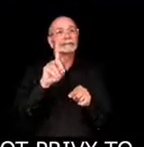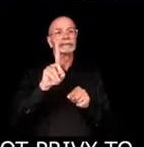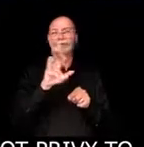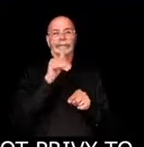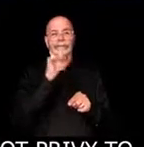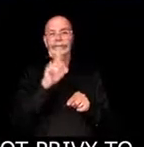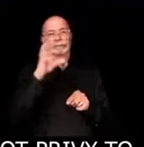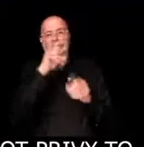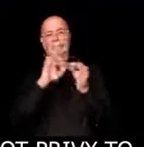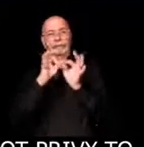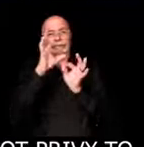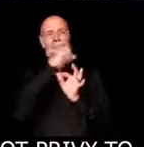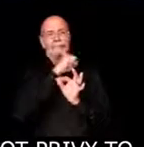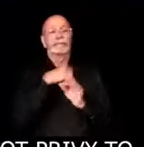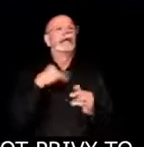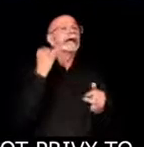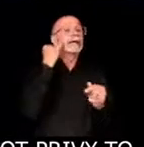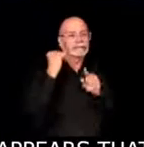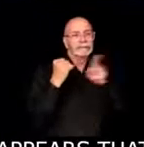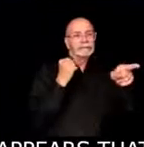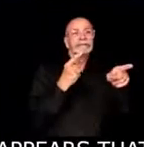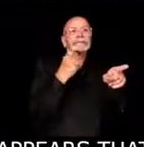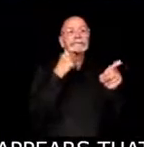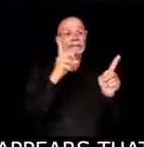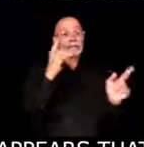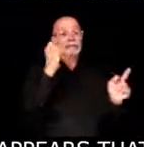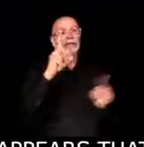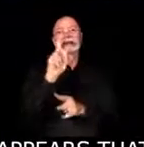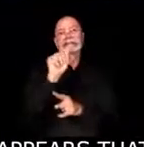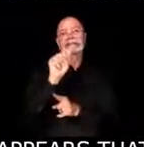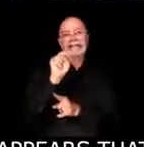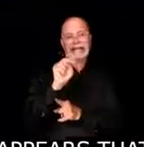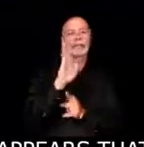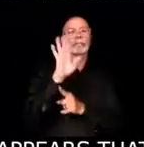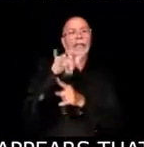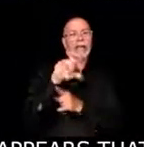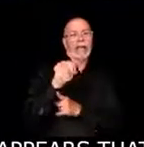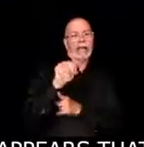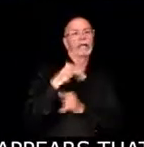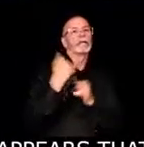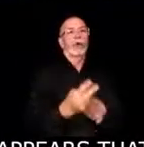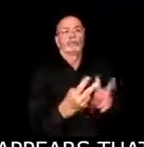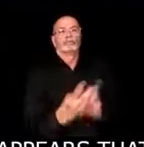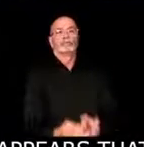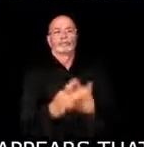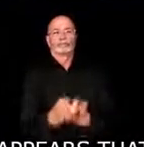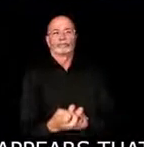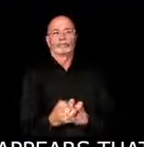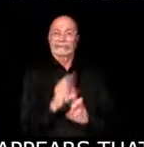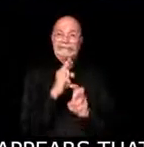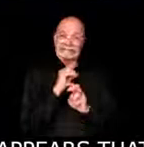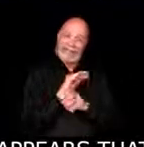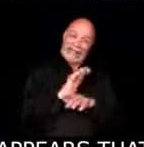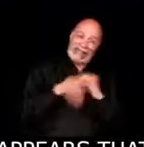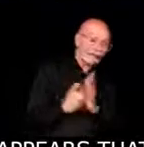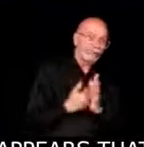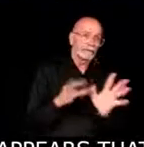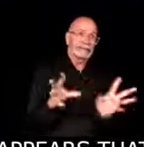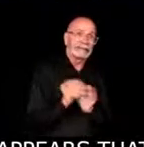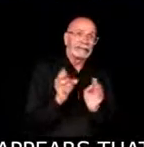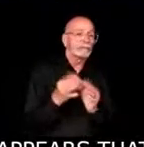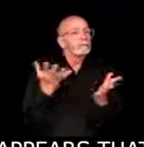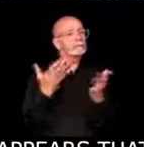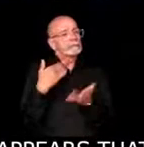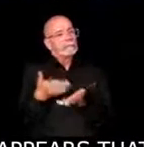that it appears that Dan Bryan recorded either all are all or part of that conversation, um,